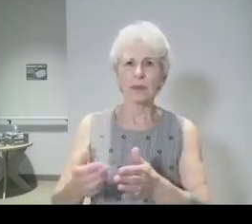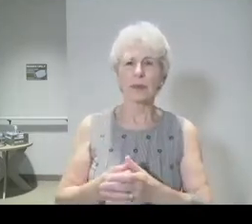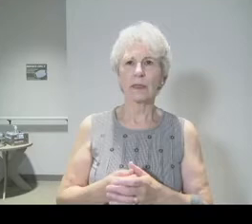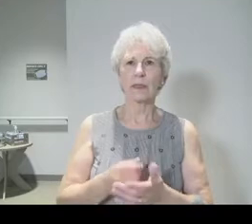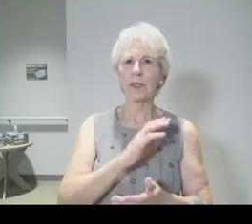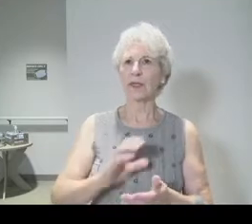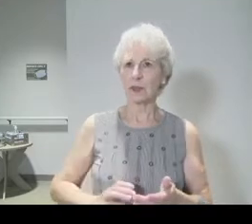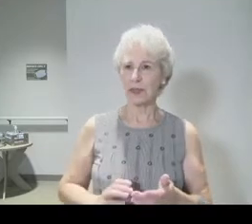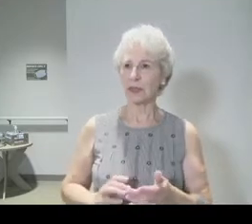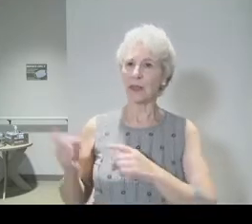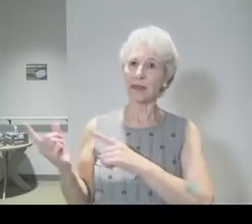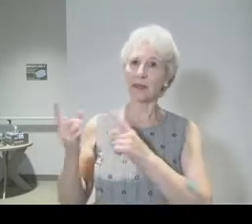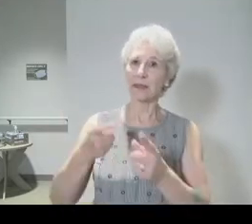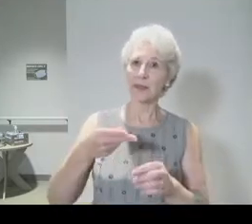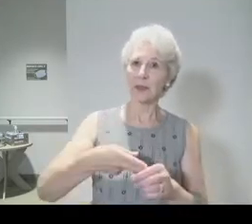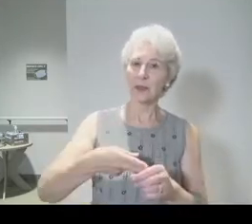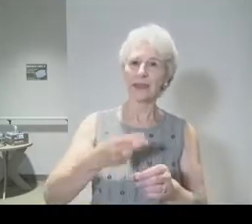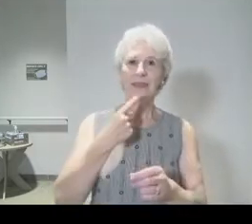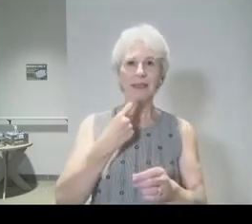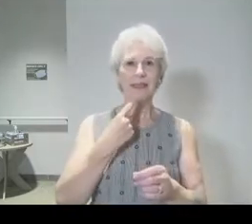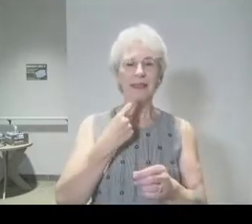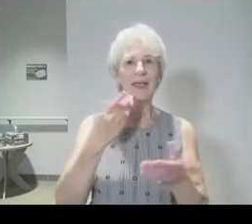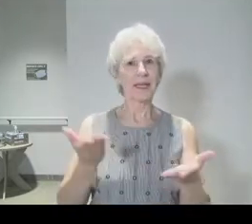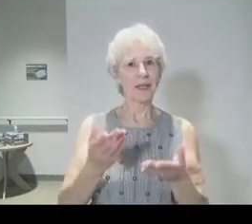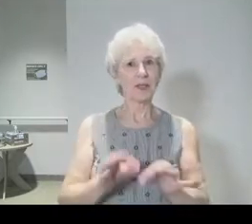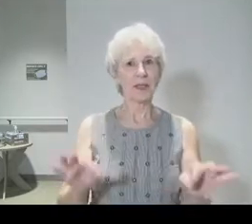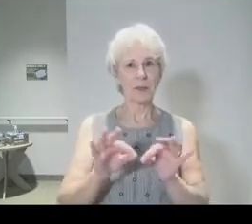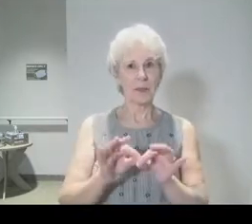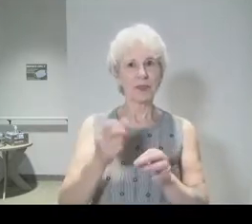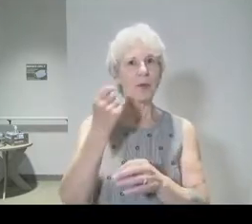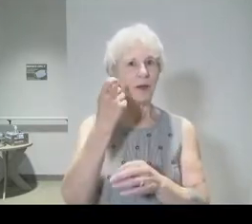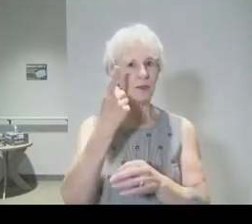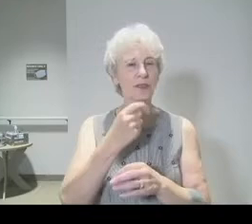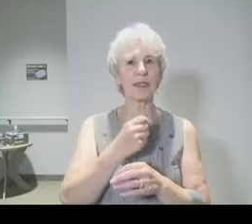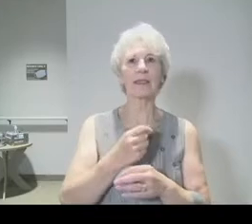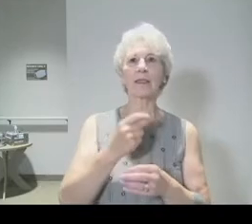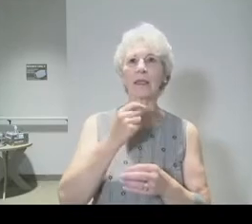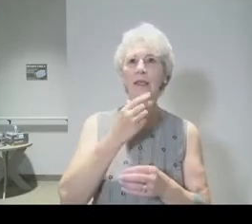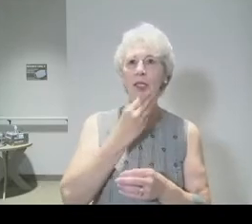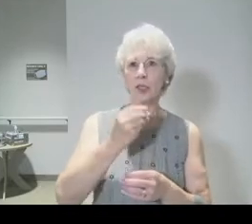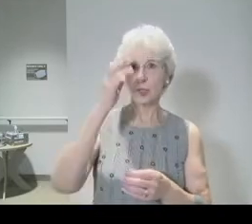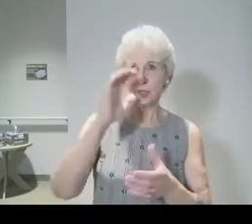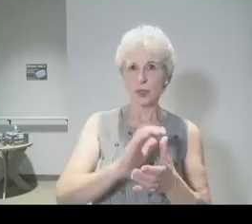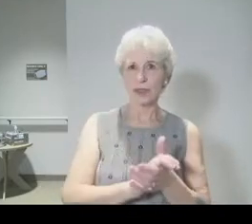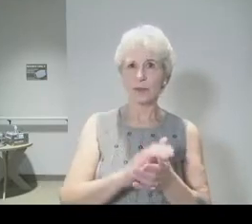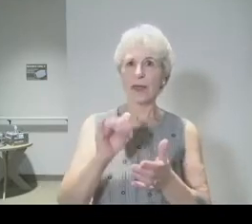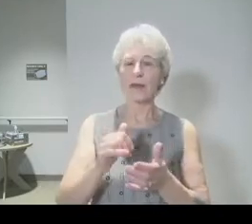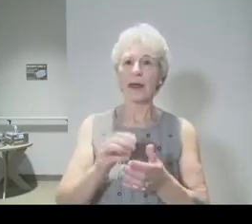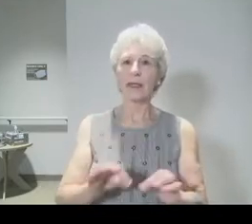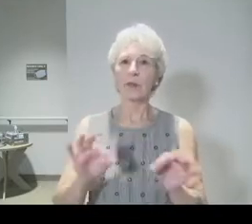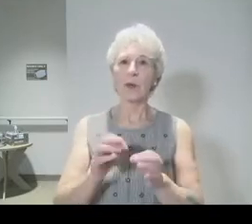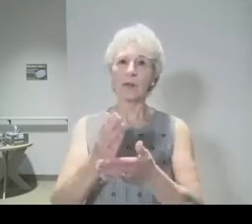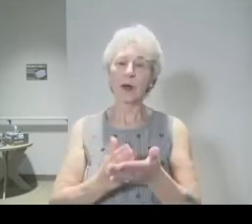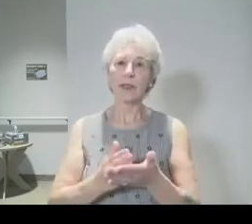so Christianity comes along and tells us the key to understanding Judaism. And that key is Jesus Christ. In Matthew 18,